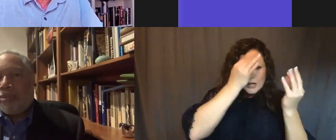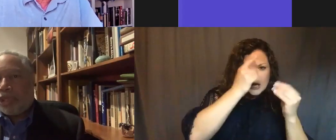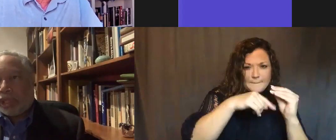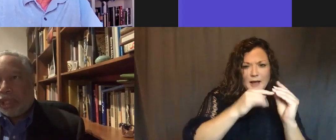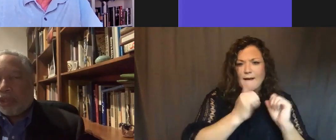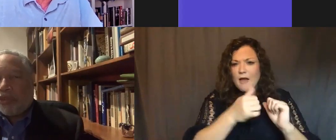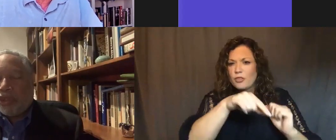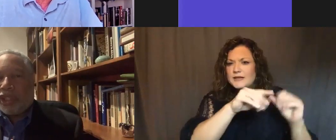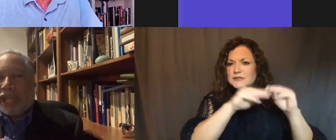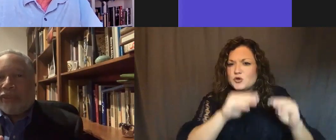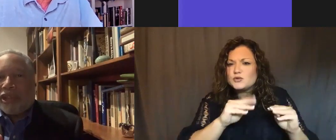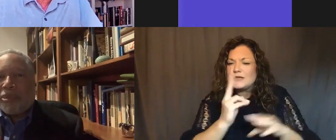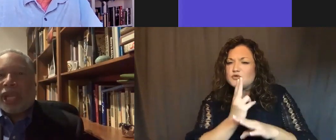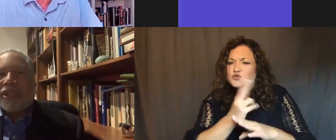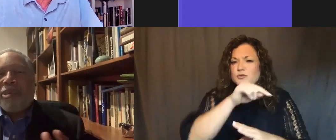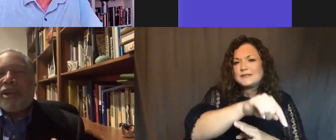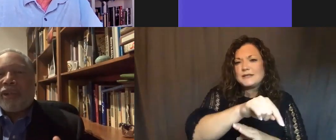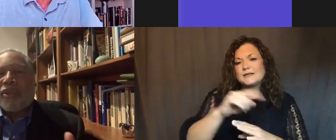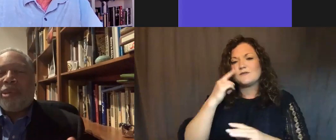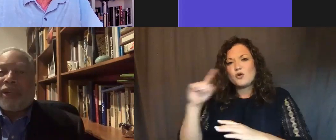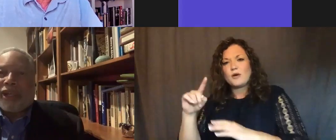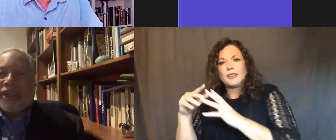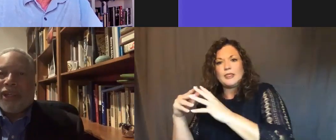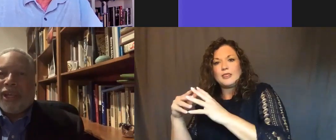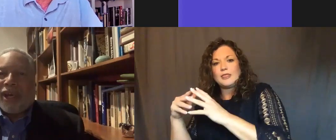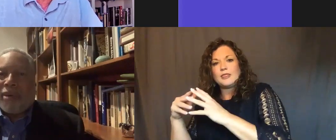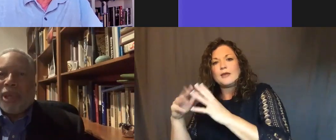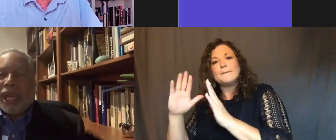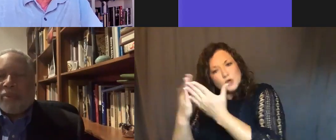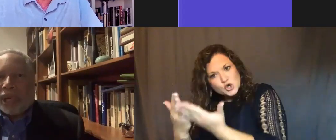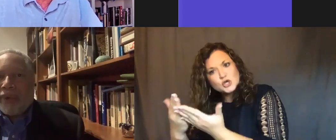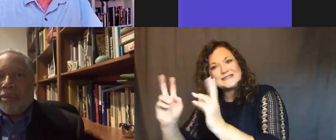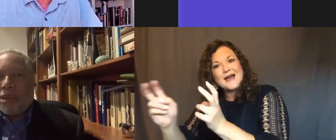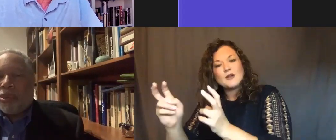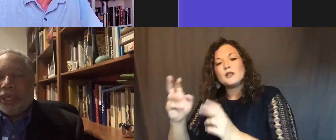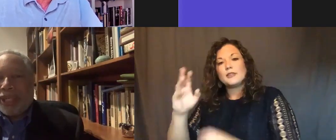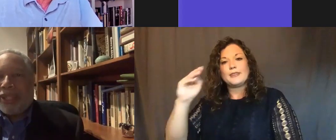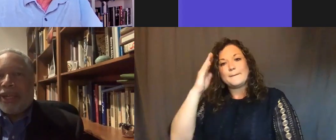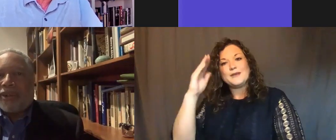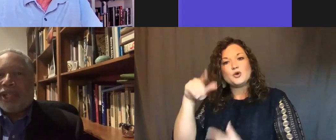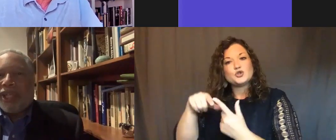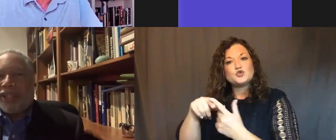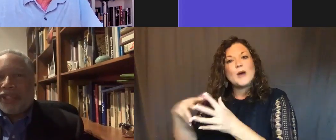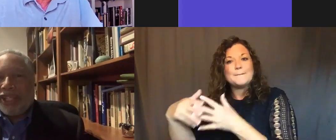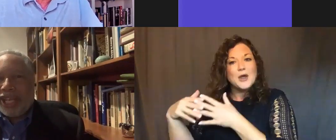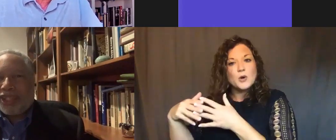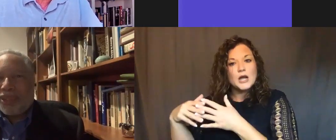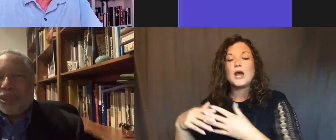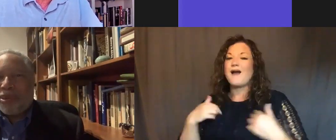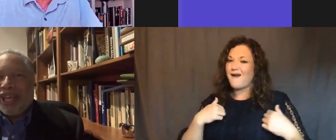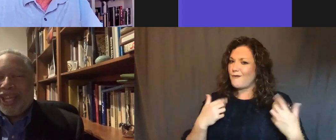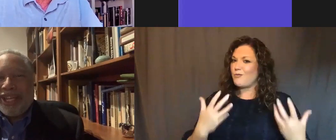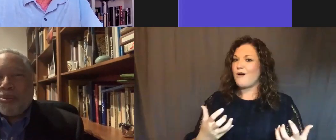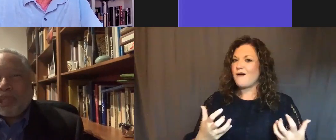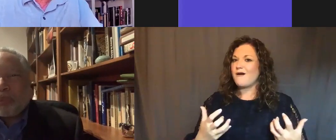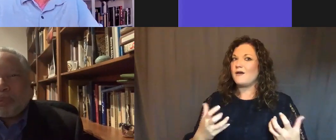museum to sort of use the title of his book as a mirror to America. And what I remember more than anything else is sitting next to